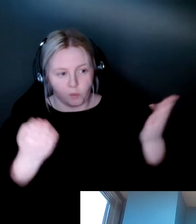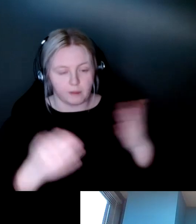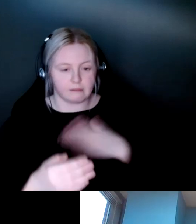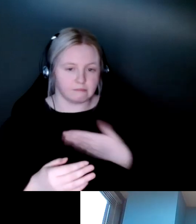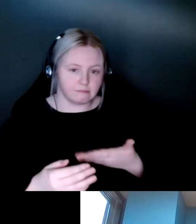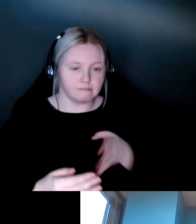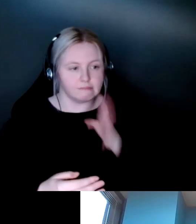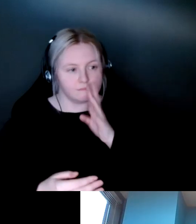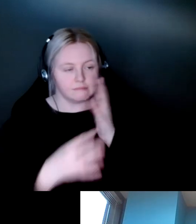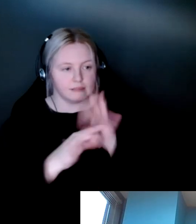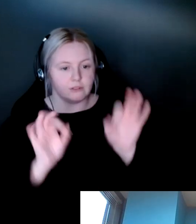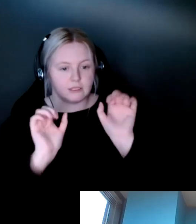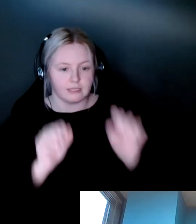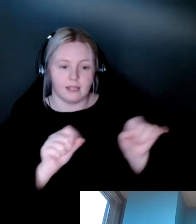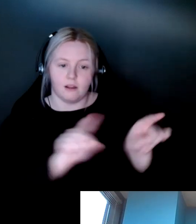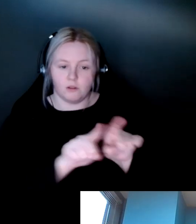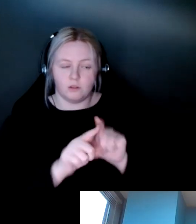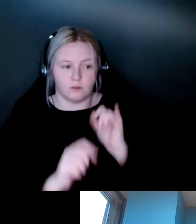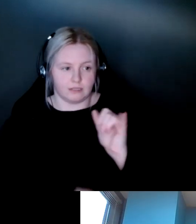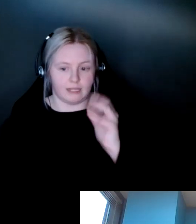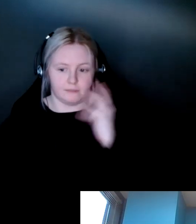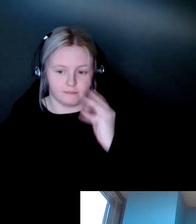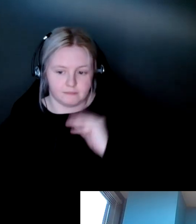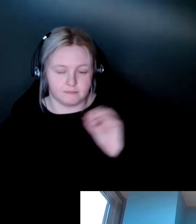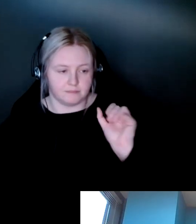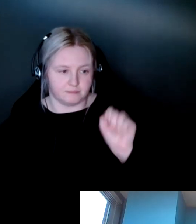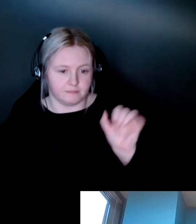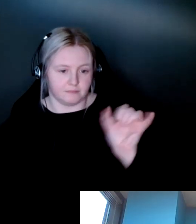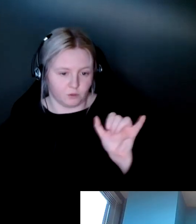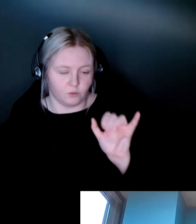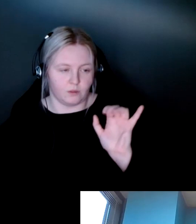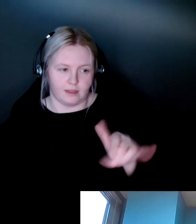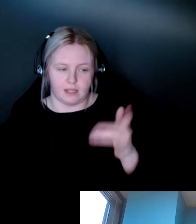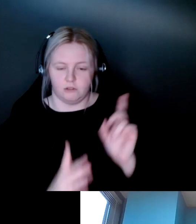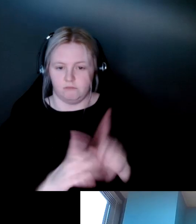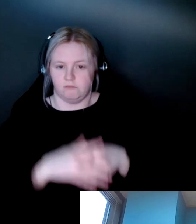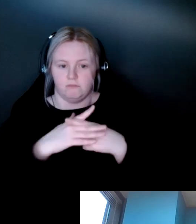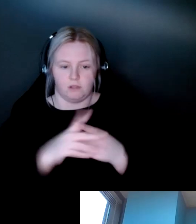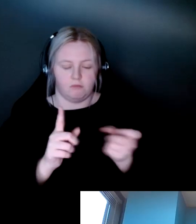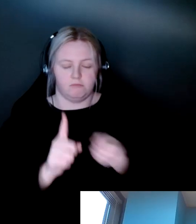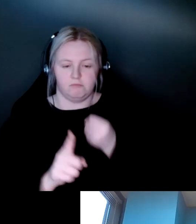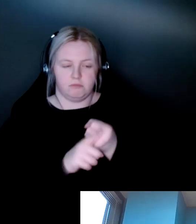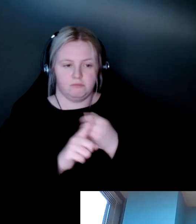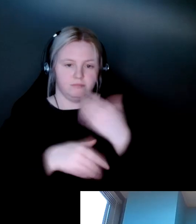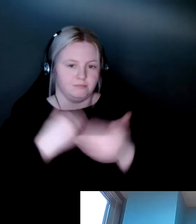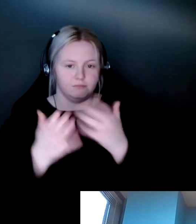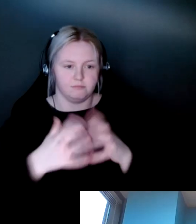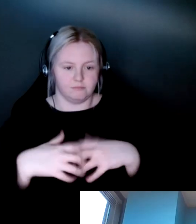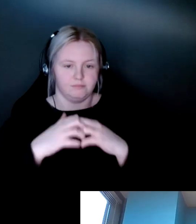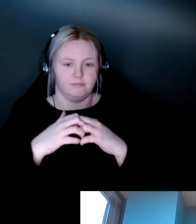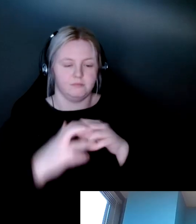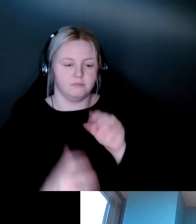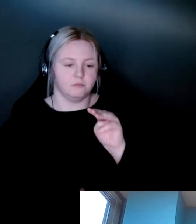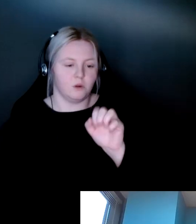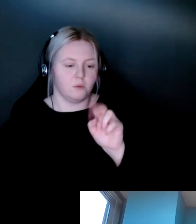experiences with vision impairment and disability. And that was sort of the spark that started this program. So Mary Kate, when you